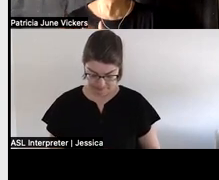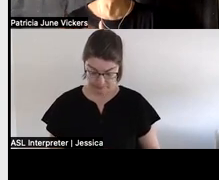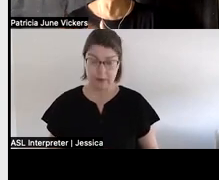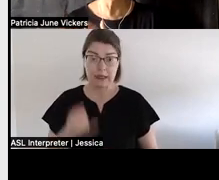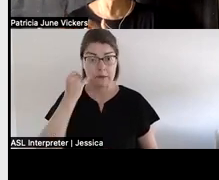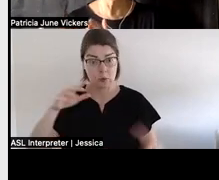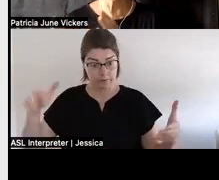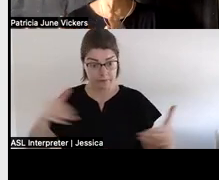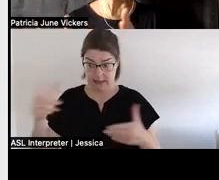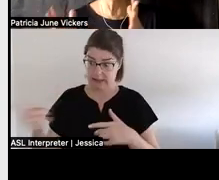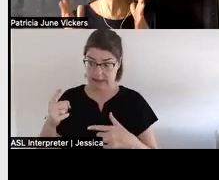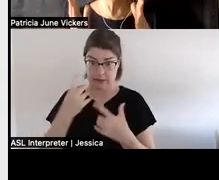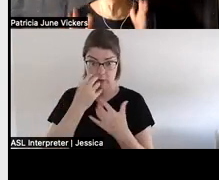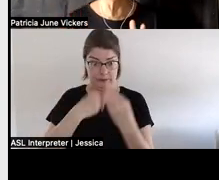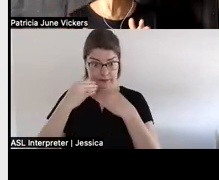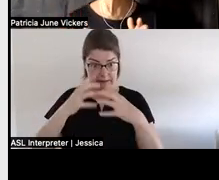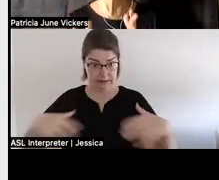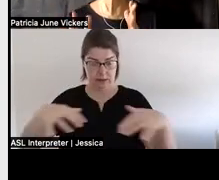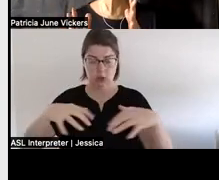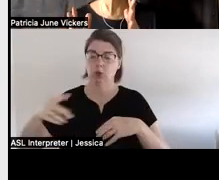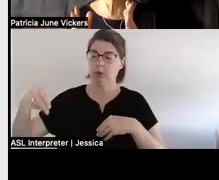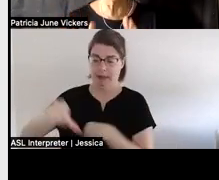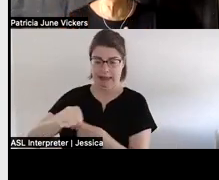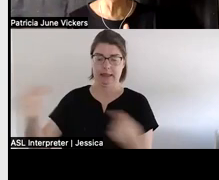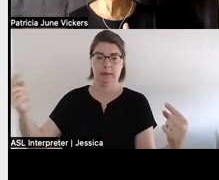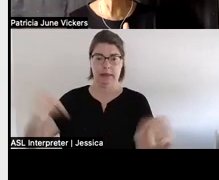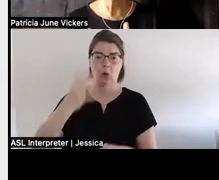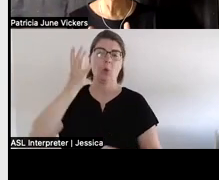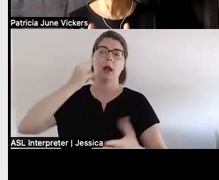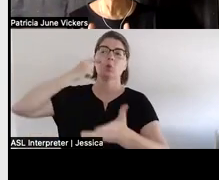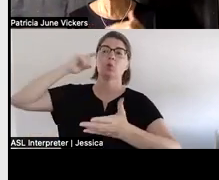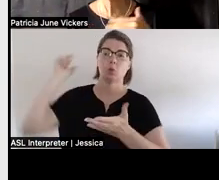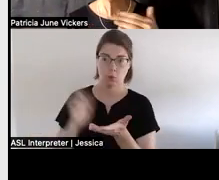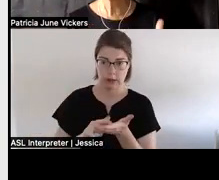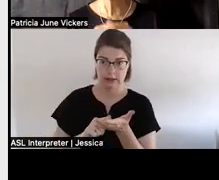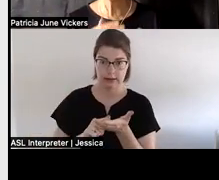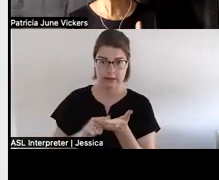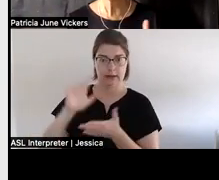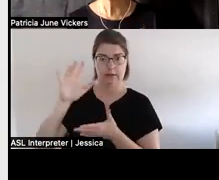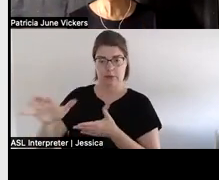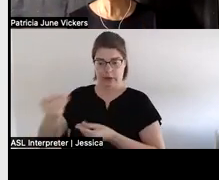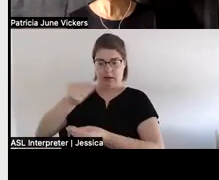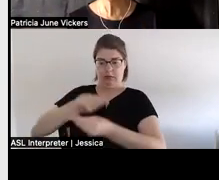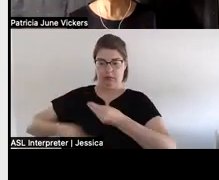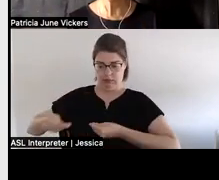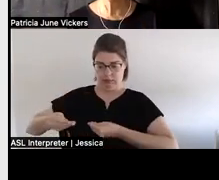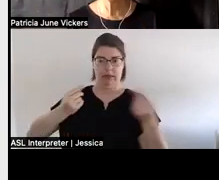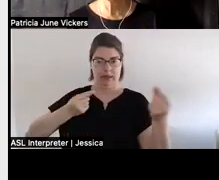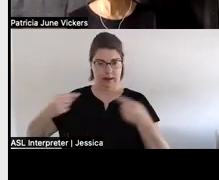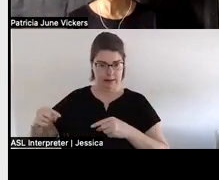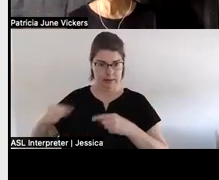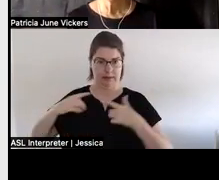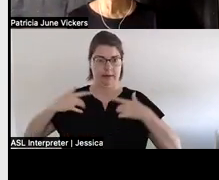money to be there because you're a witness to the transactions that transpire